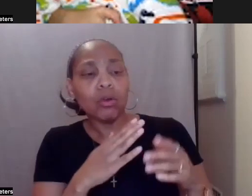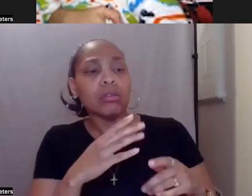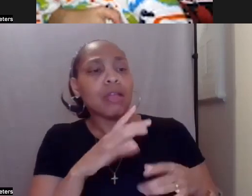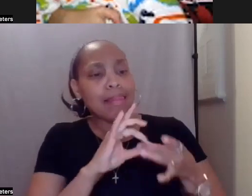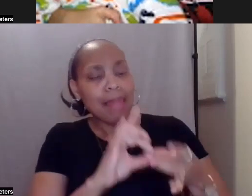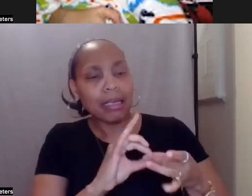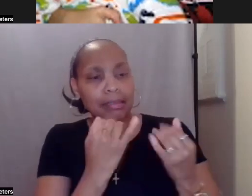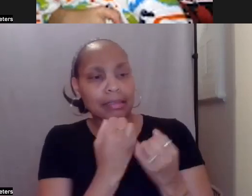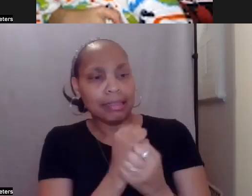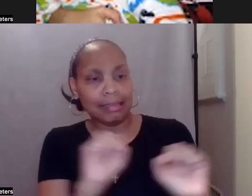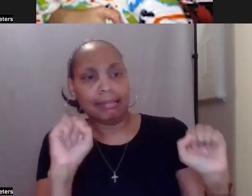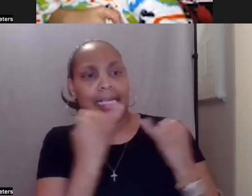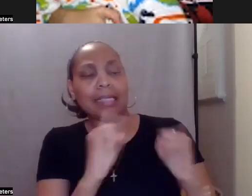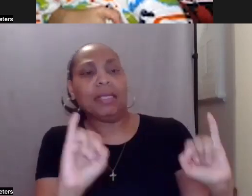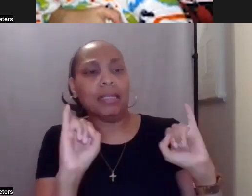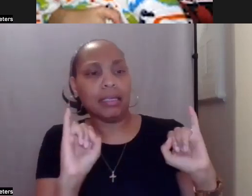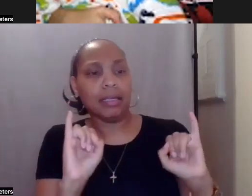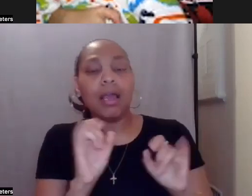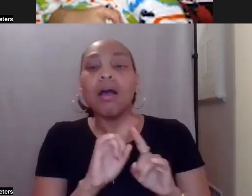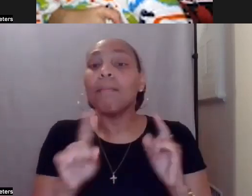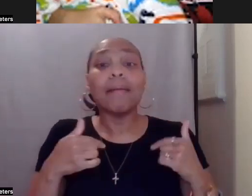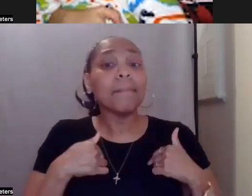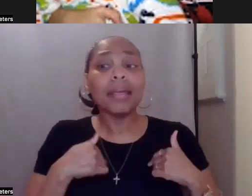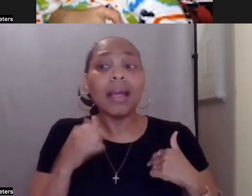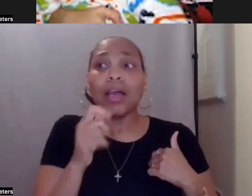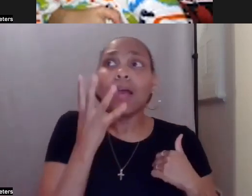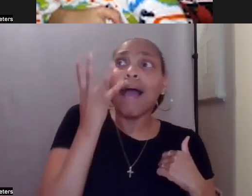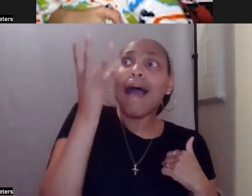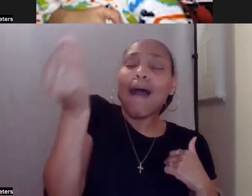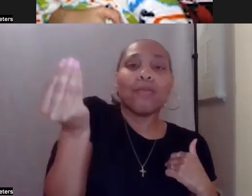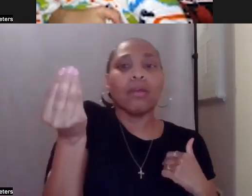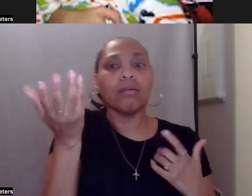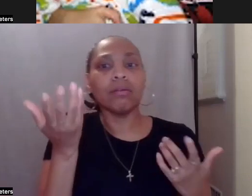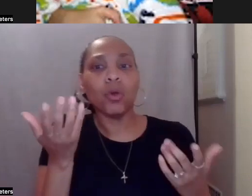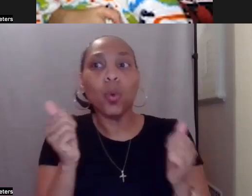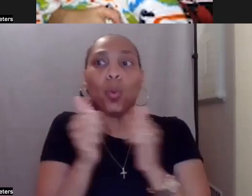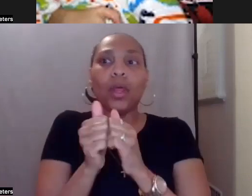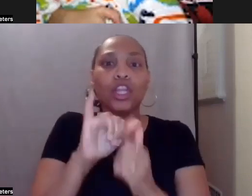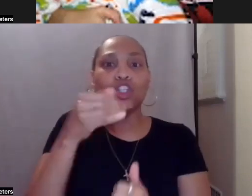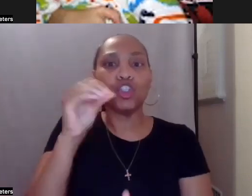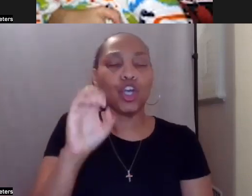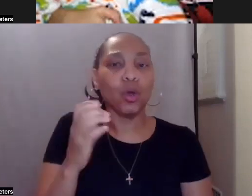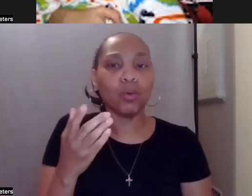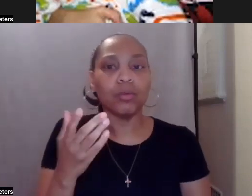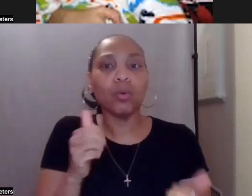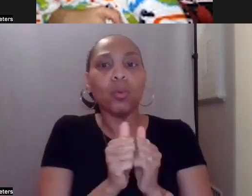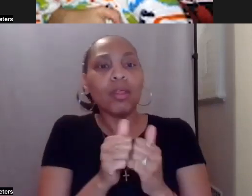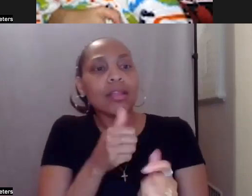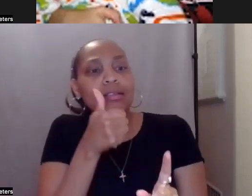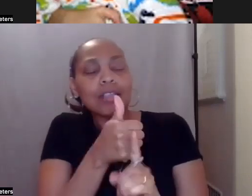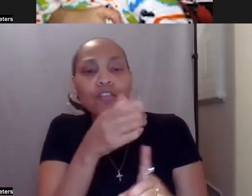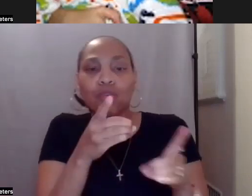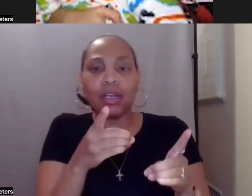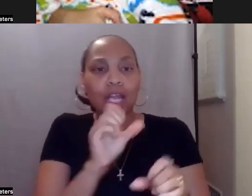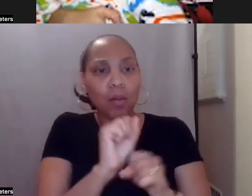I'm not going to be out there when Joe is out and about with the self-directed employee. The self-directed employee has to be able to